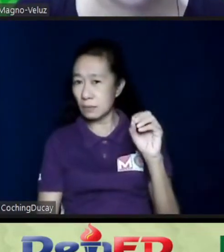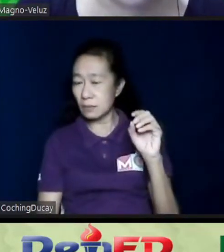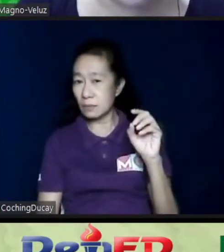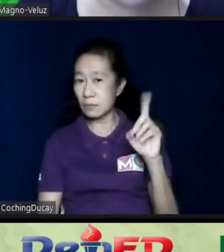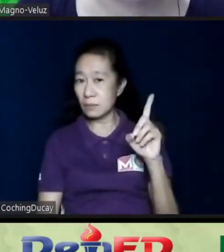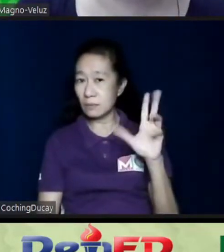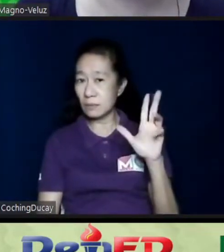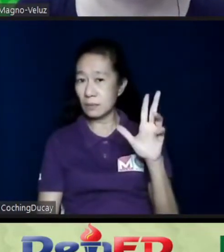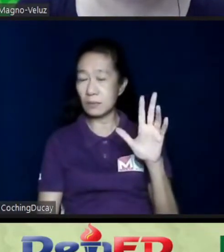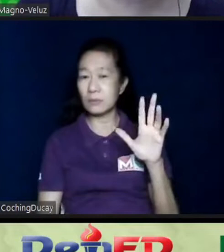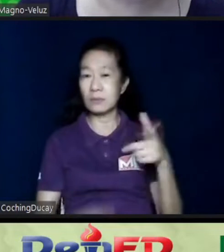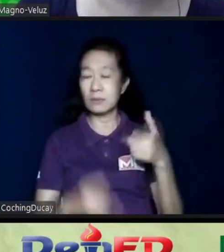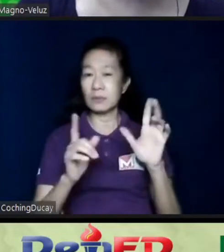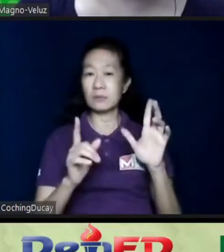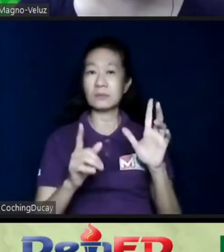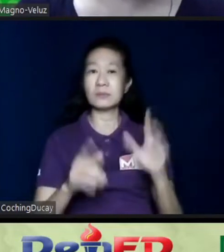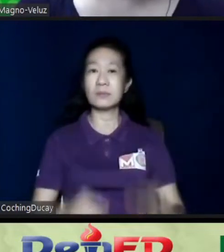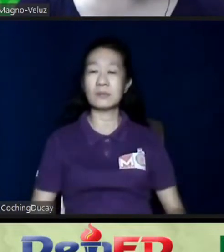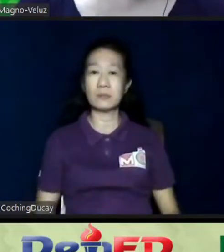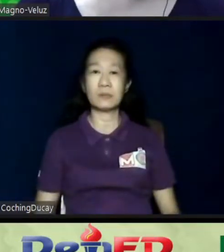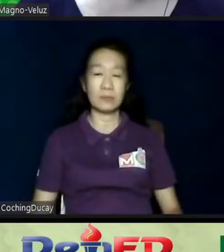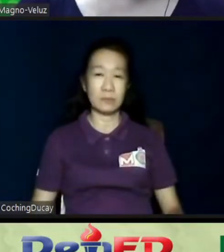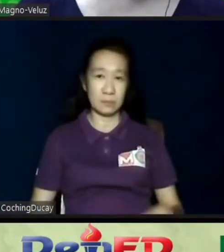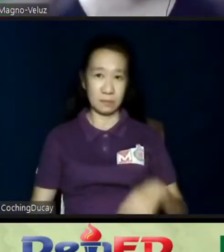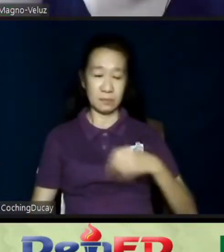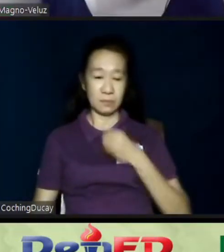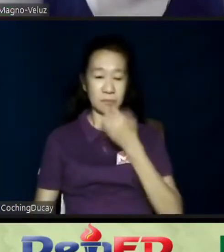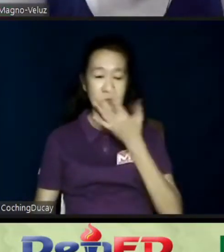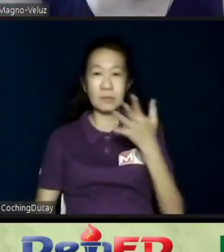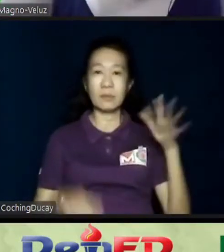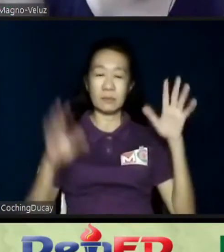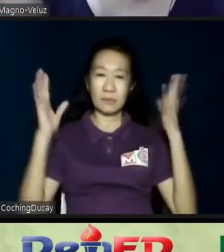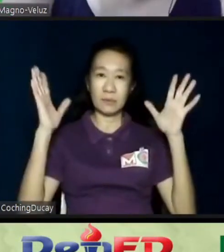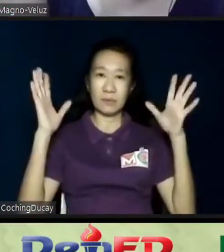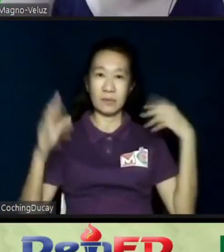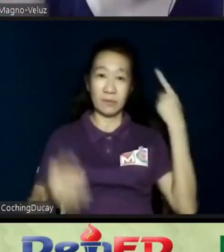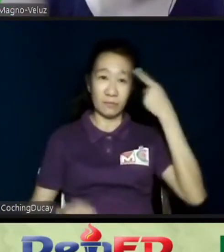warm applause for our